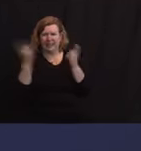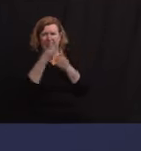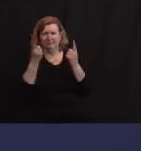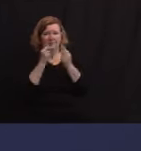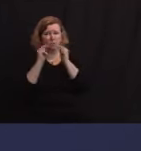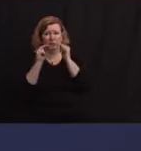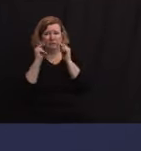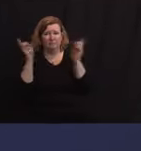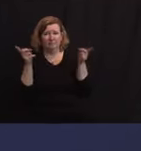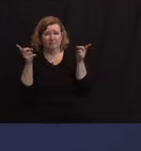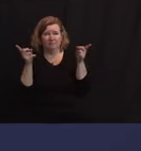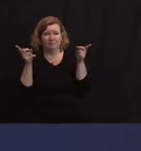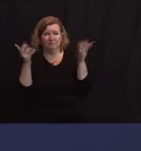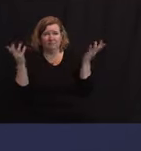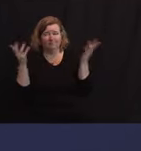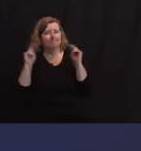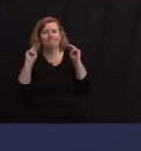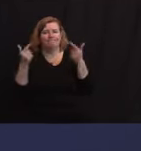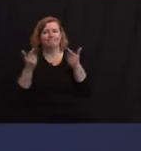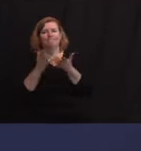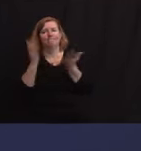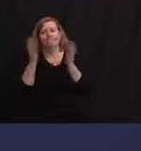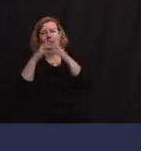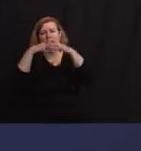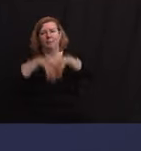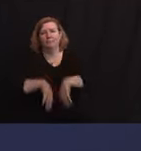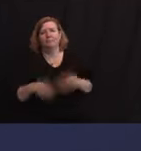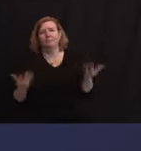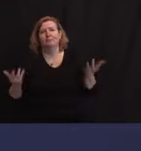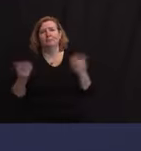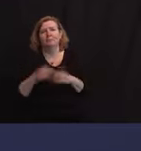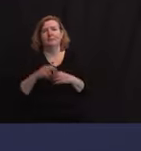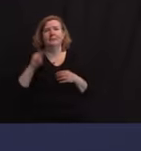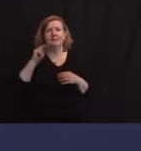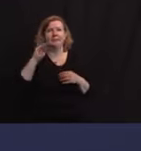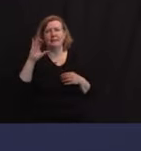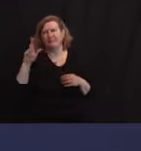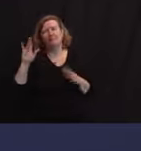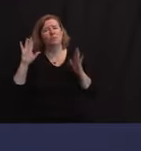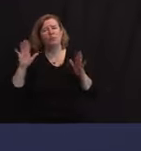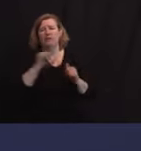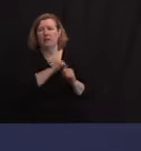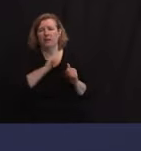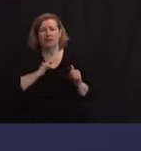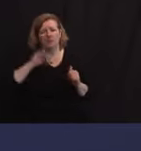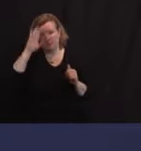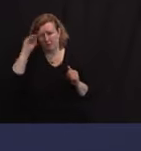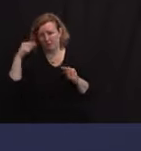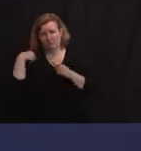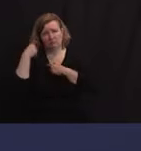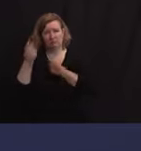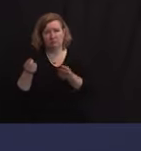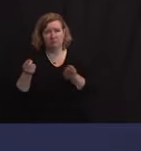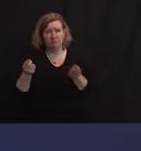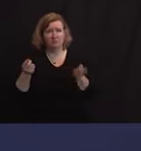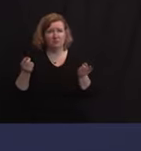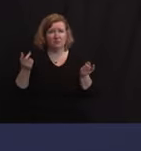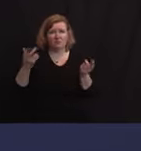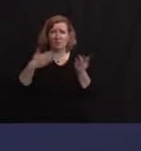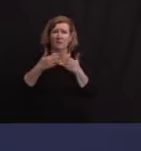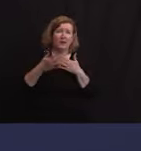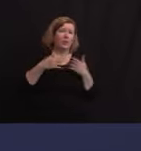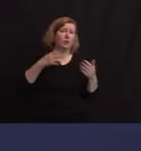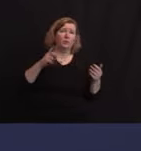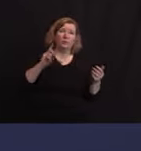able to. But I think he's been an outstanding Assemblyman. And I said to him, no matter what walks of life he or I